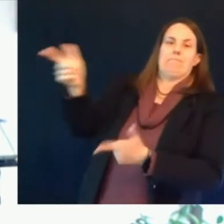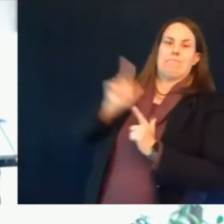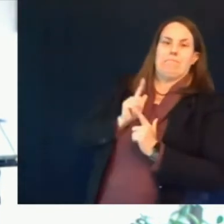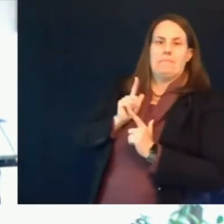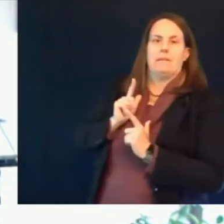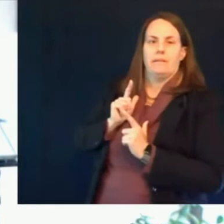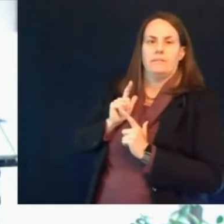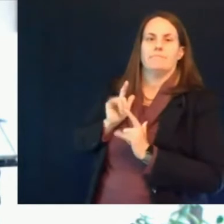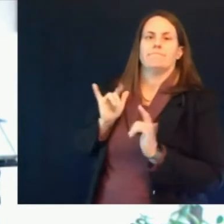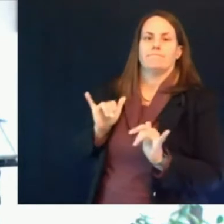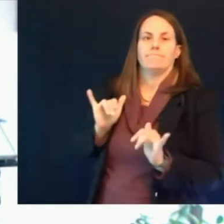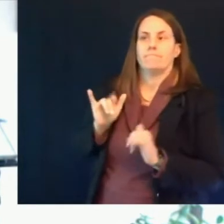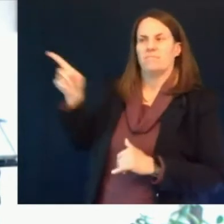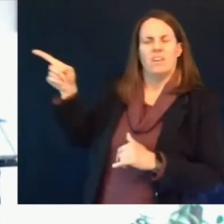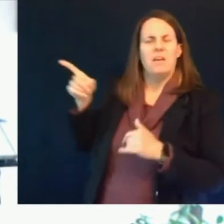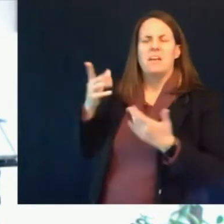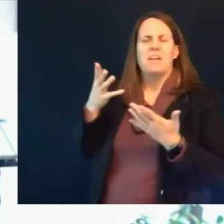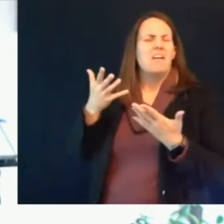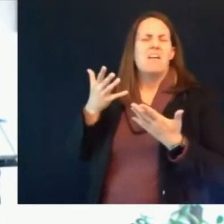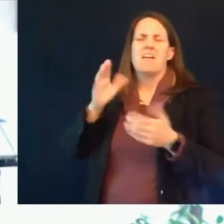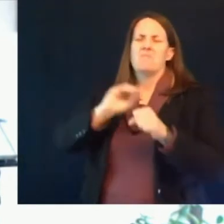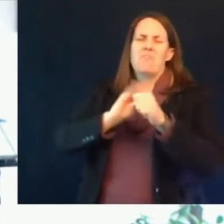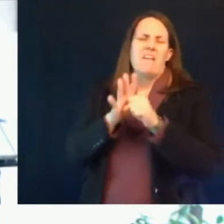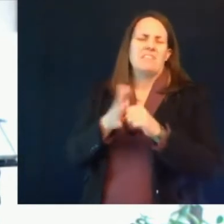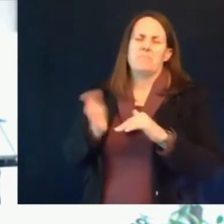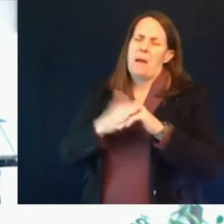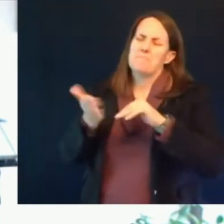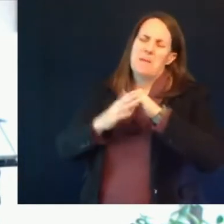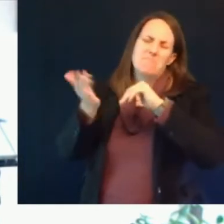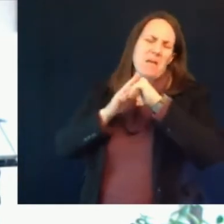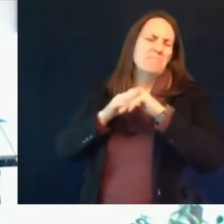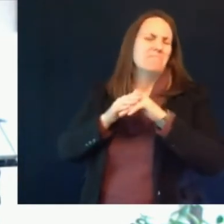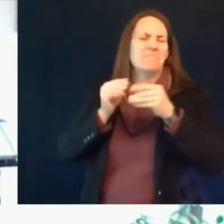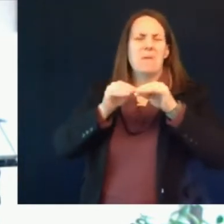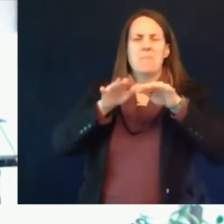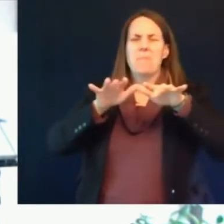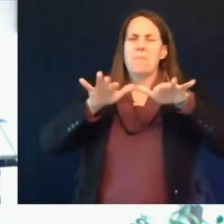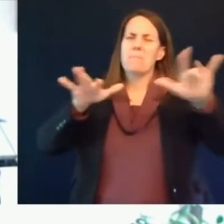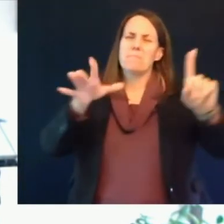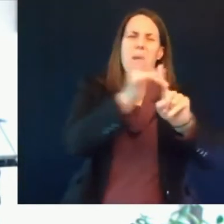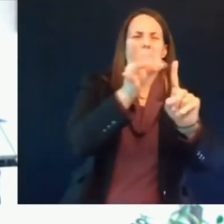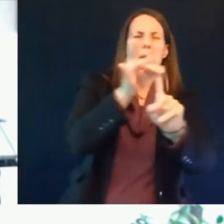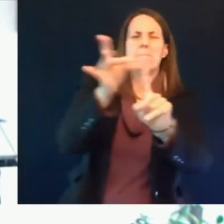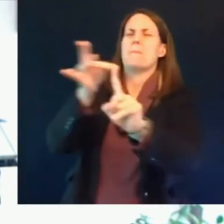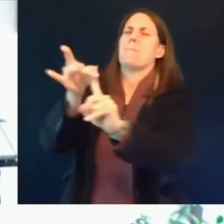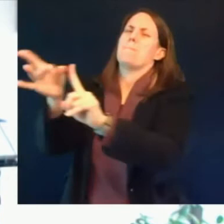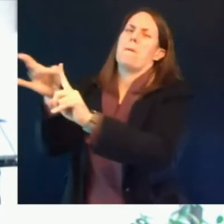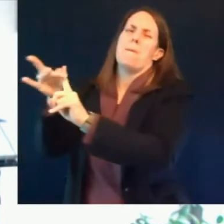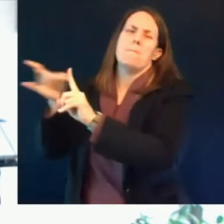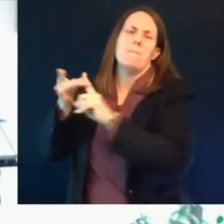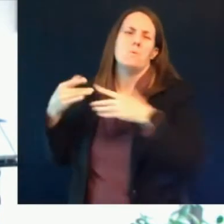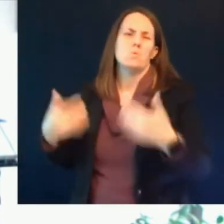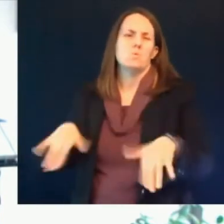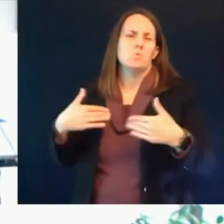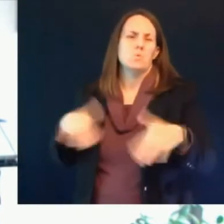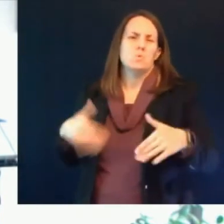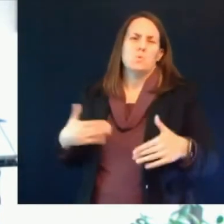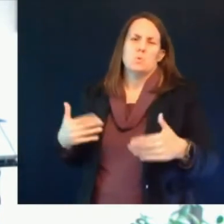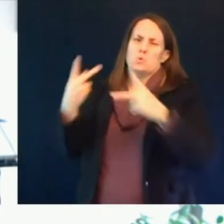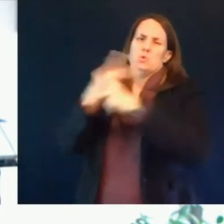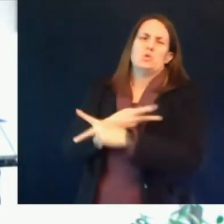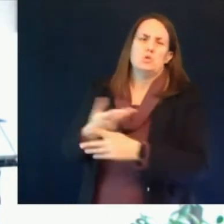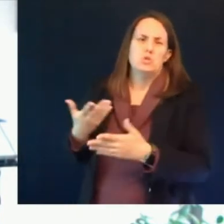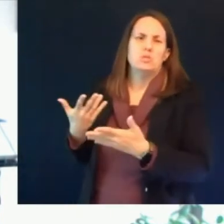the variants are picking up it's making sense to us that transmission is also increasing the second part of the question